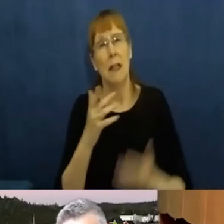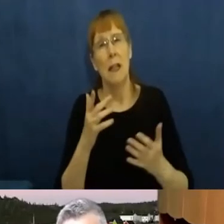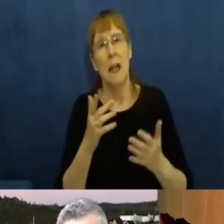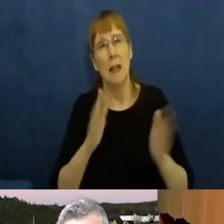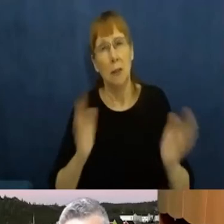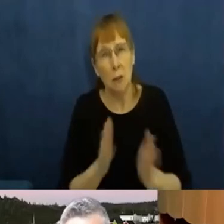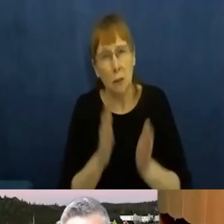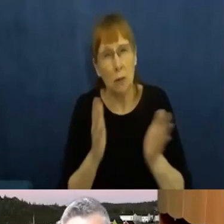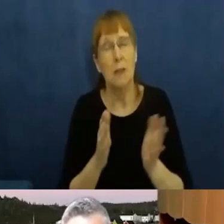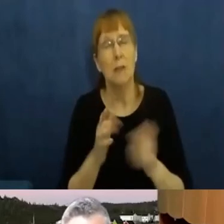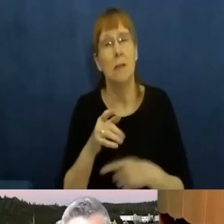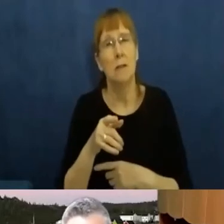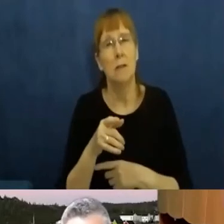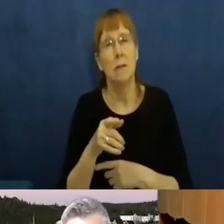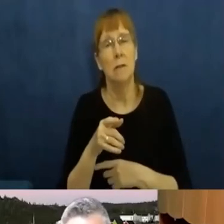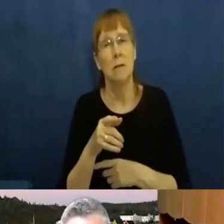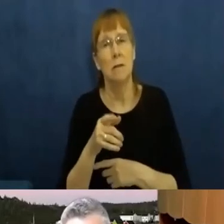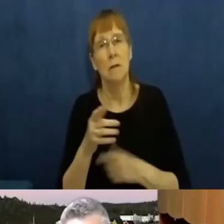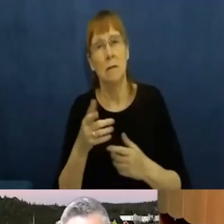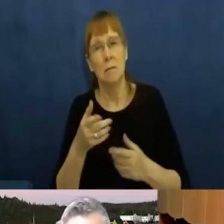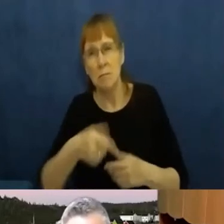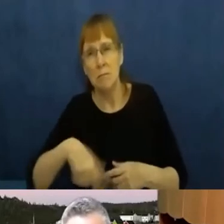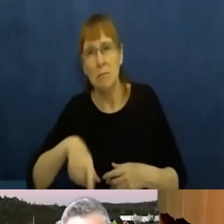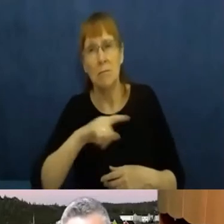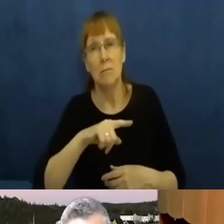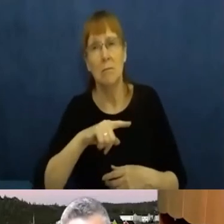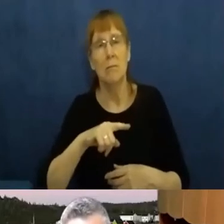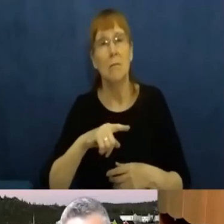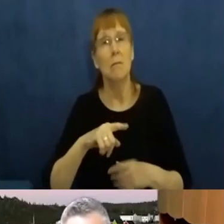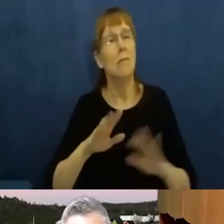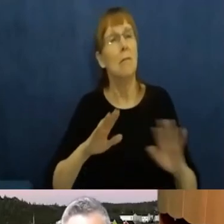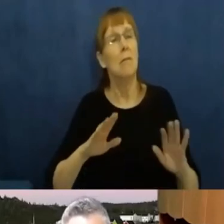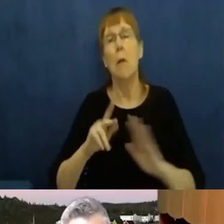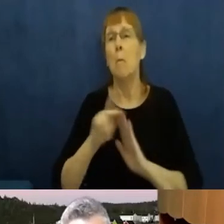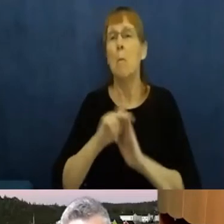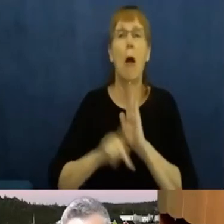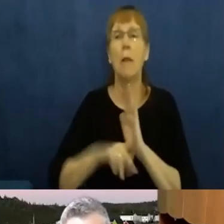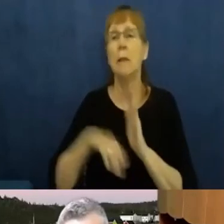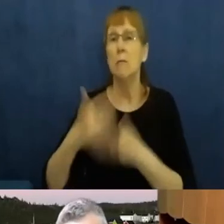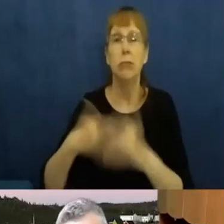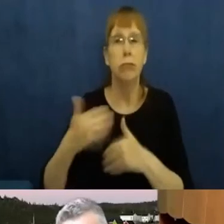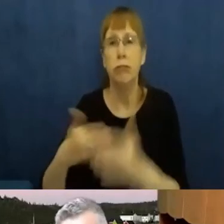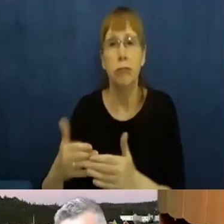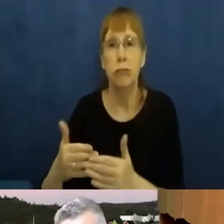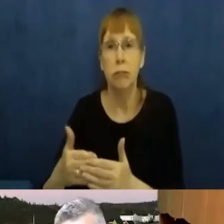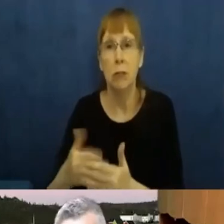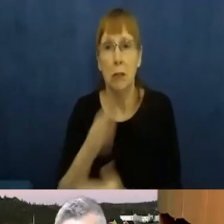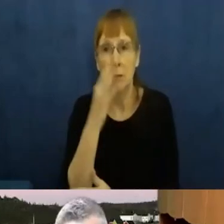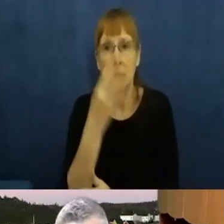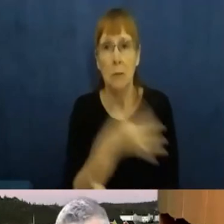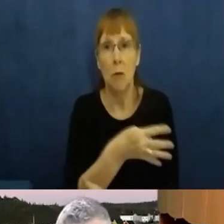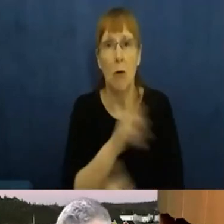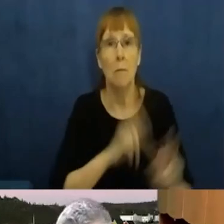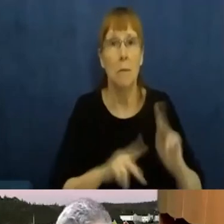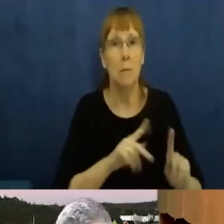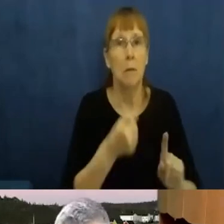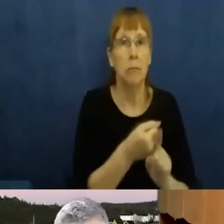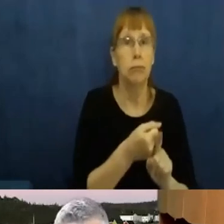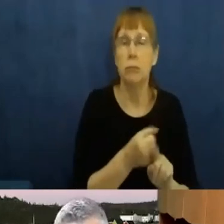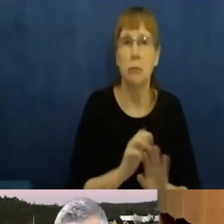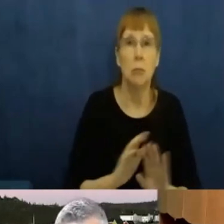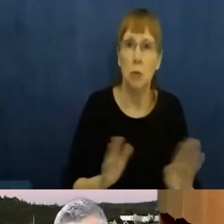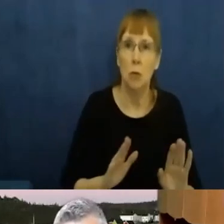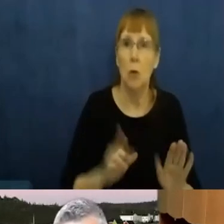be made in isolation of the people that are going to be impacted. So if you're doing research or if you want to have views on indigenous